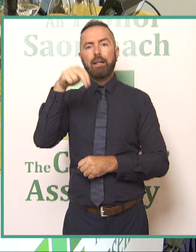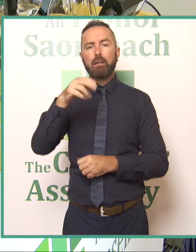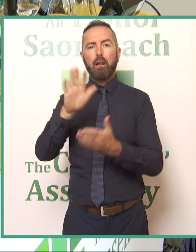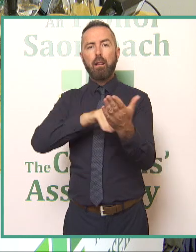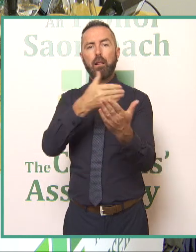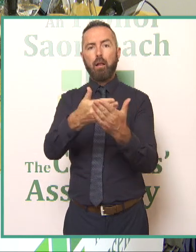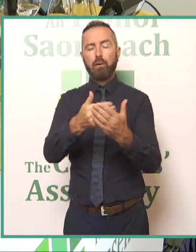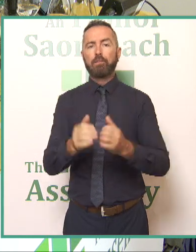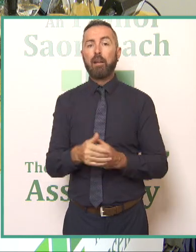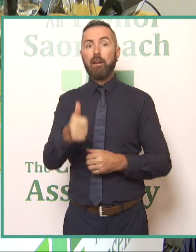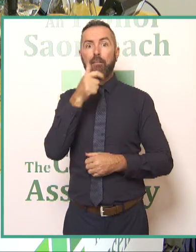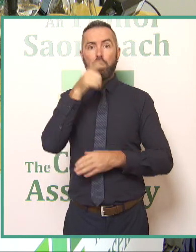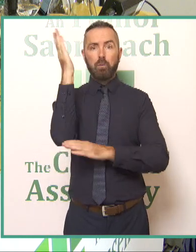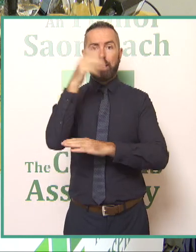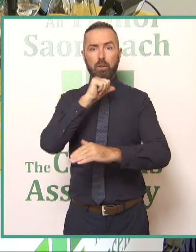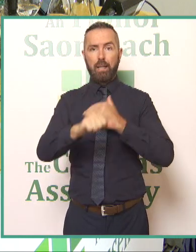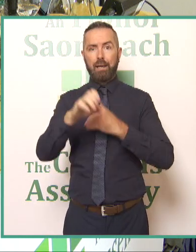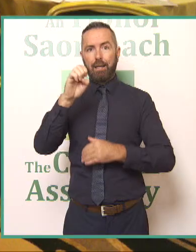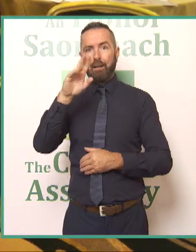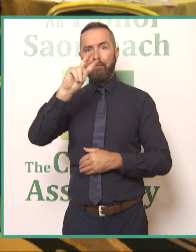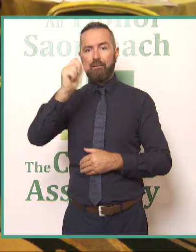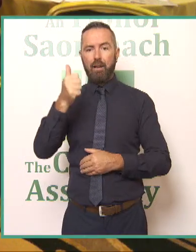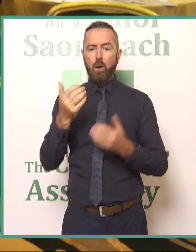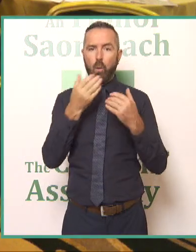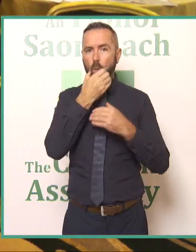our first speaker of today Elva a very warm welcome